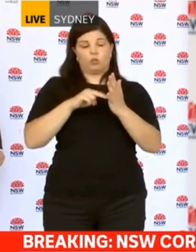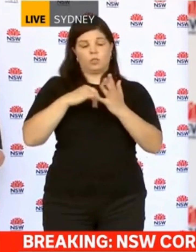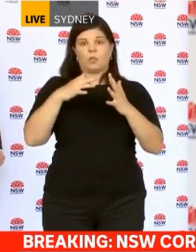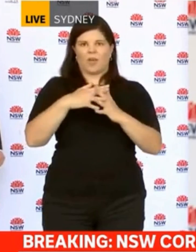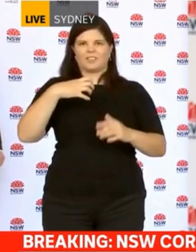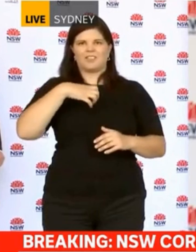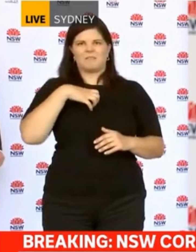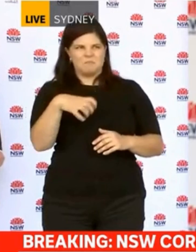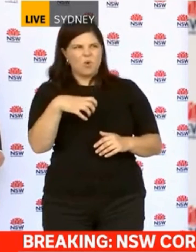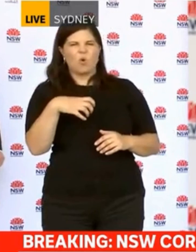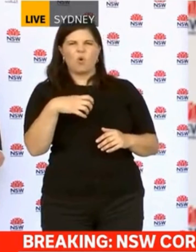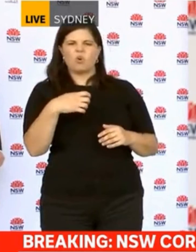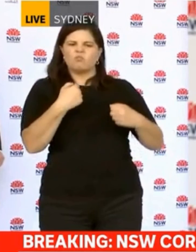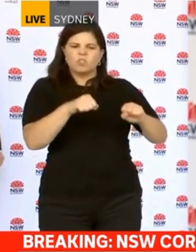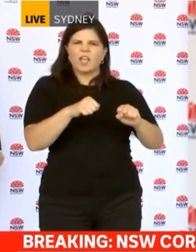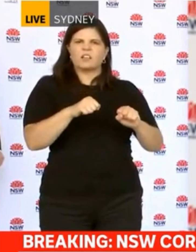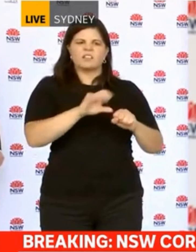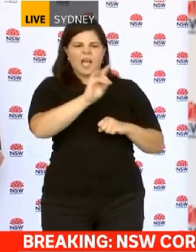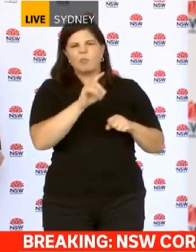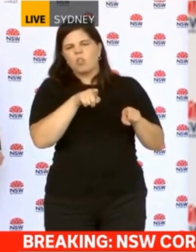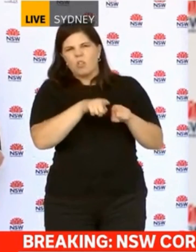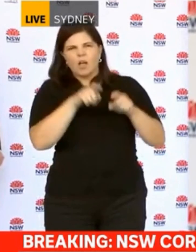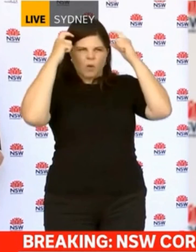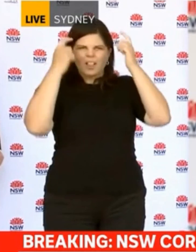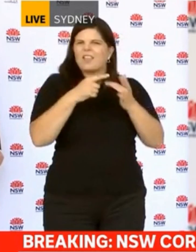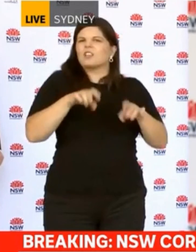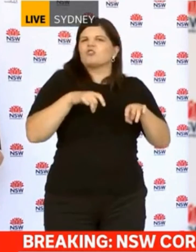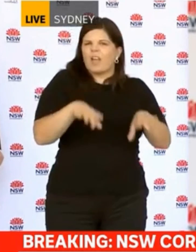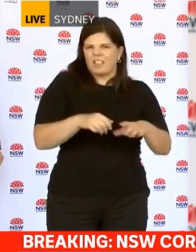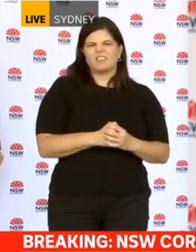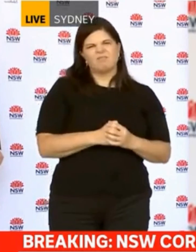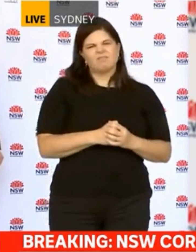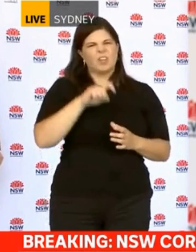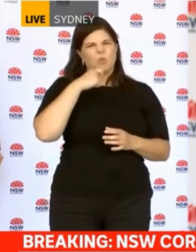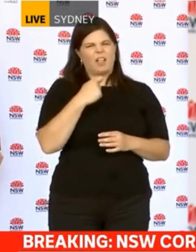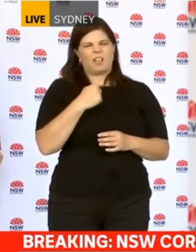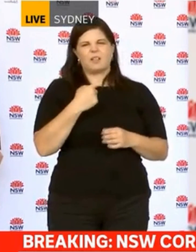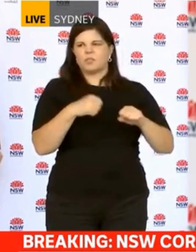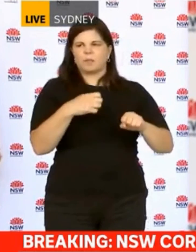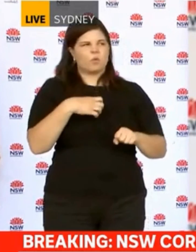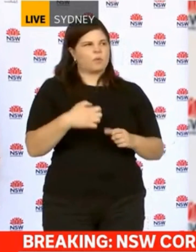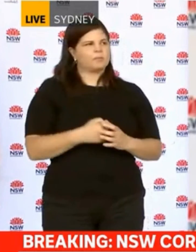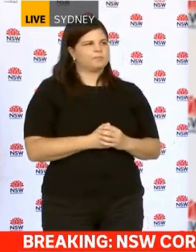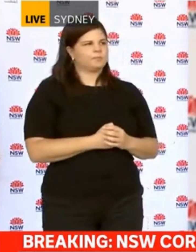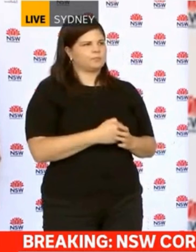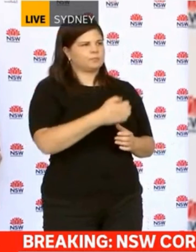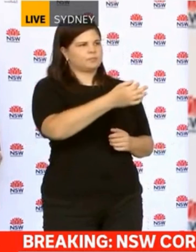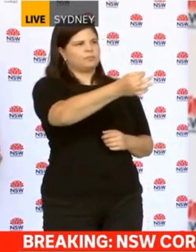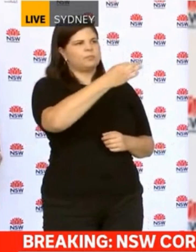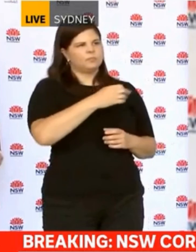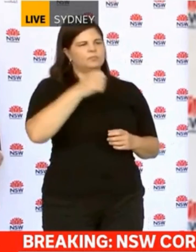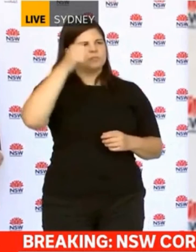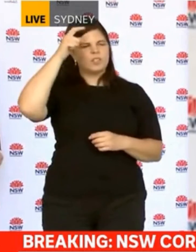koalas and natural species, and I look forward to developing policies in relation to that. Premier, you saw a bus fire